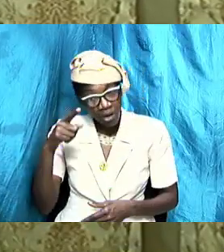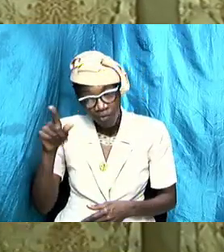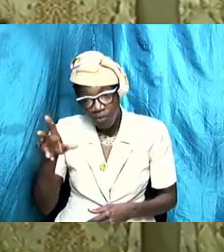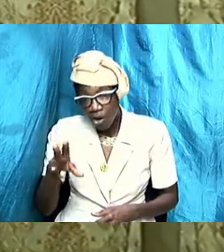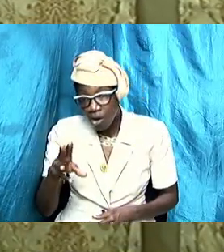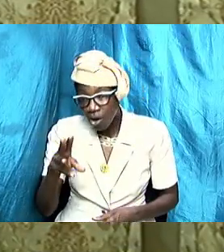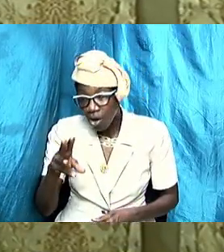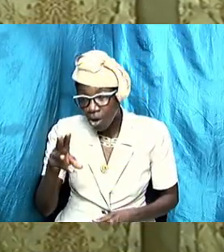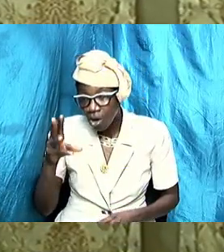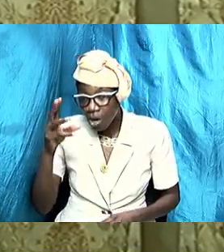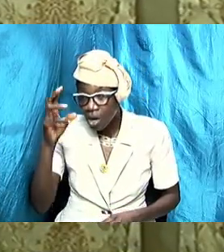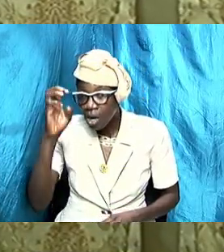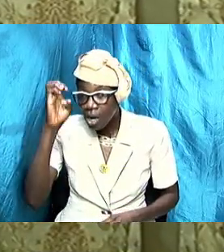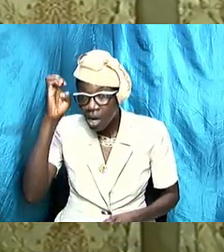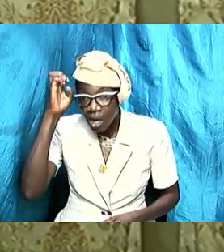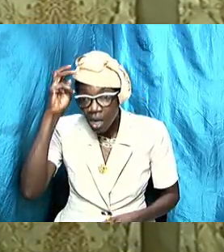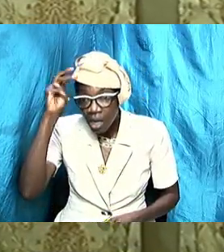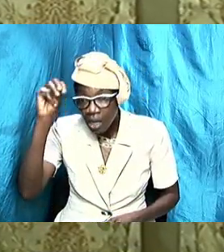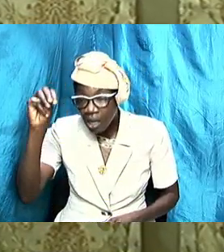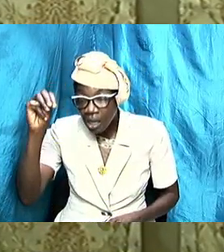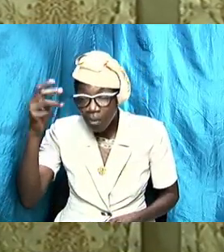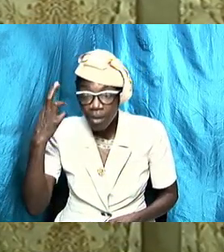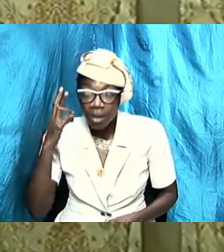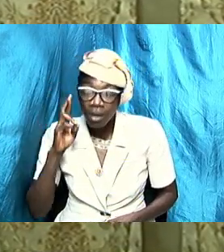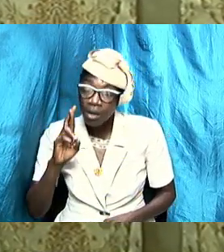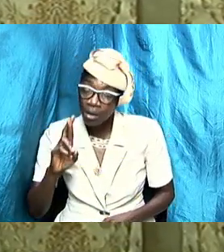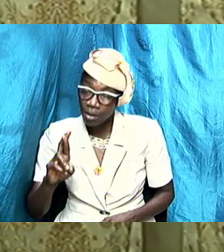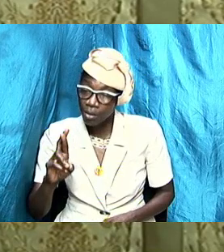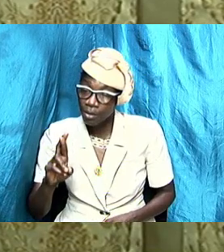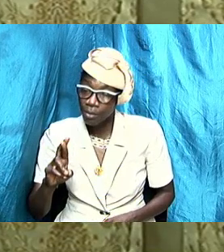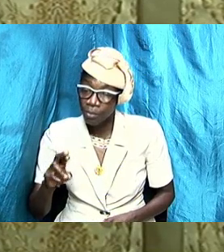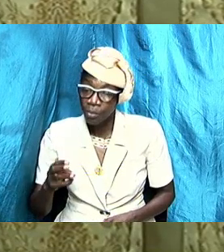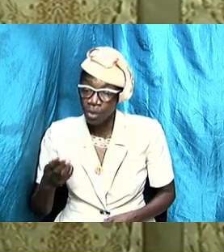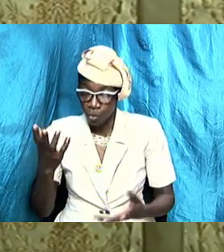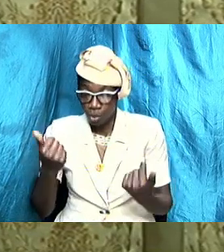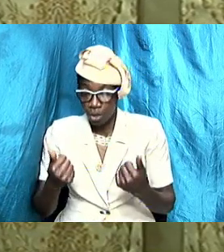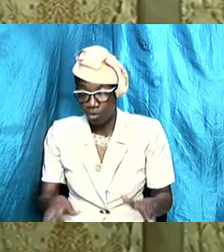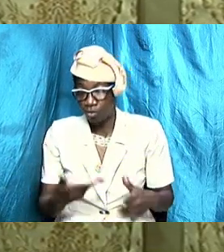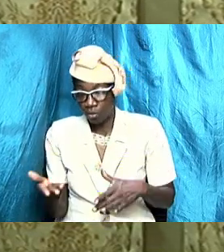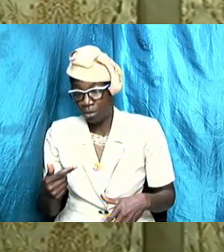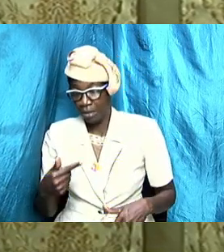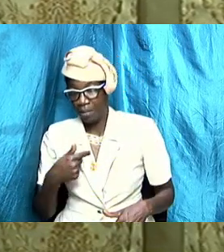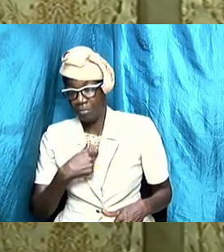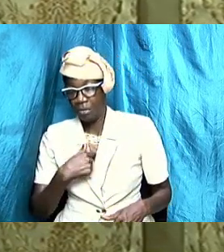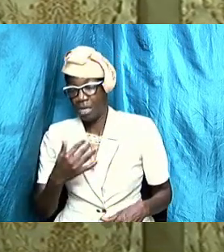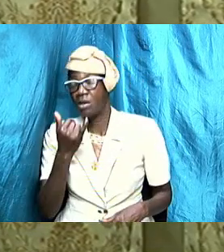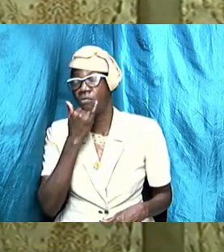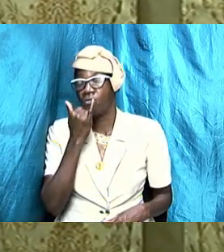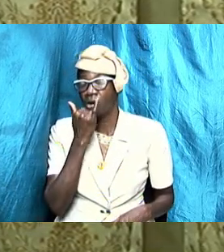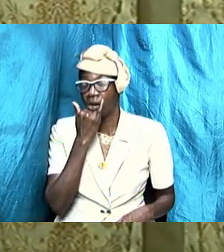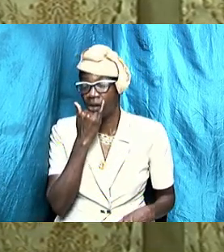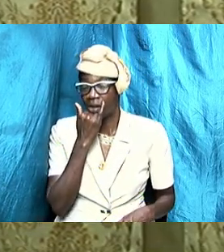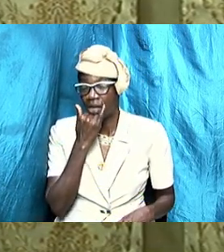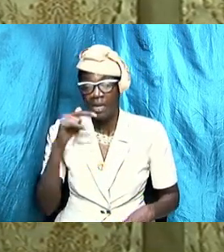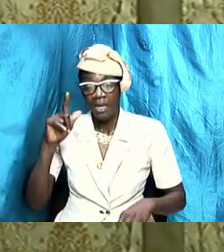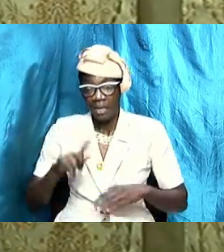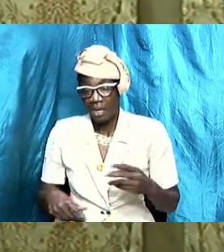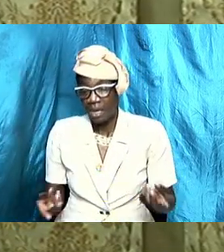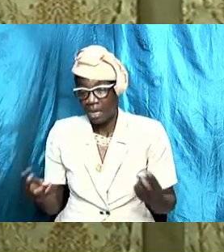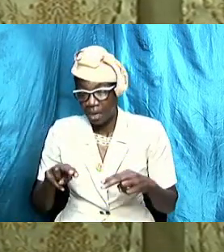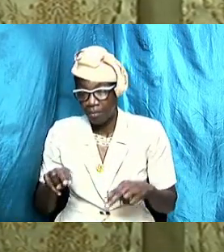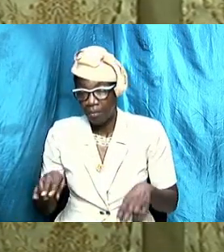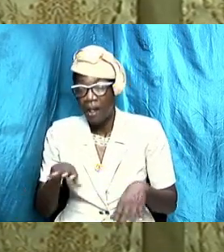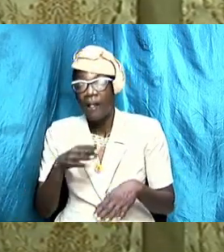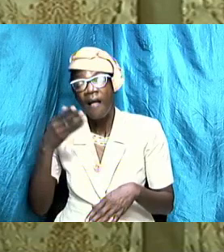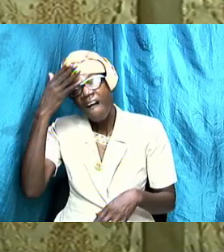don't wait for her like you want him to drop and say oh I was wrong I was wrong and if them can't do that there will be no forgiveness forget